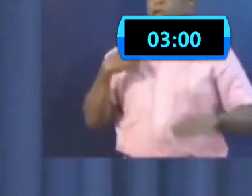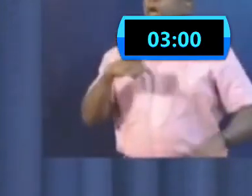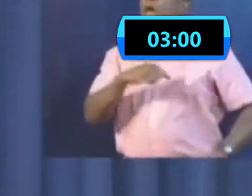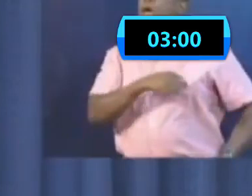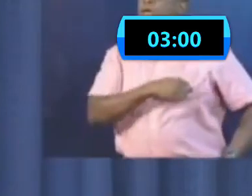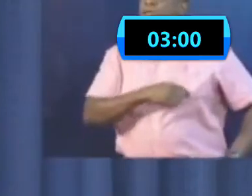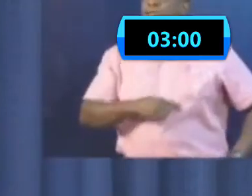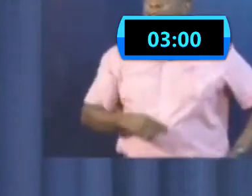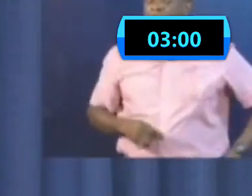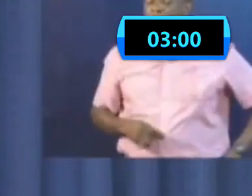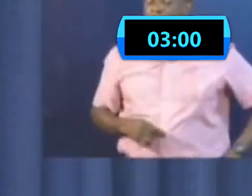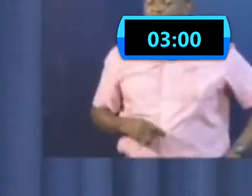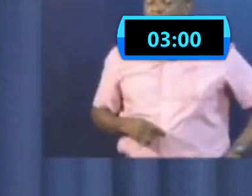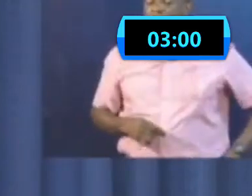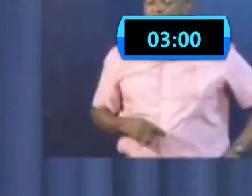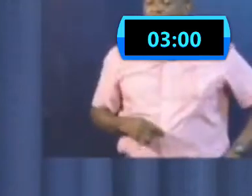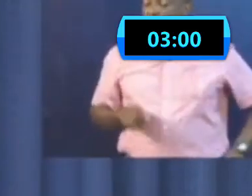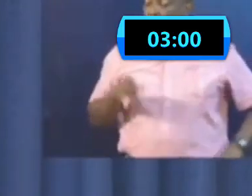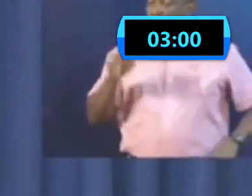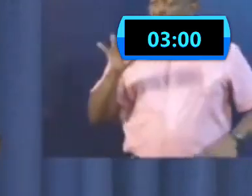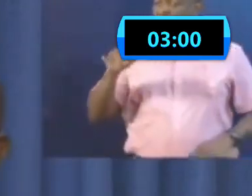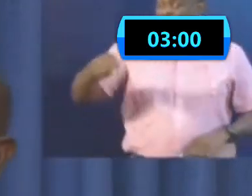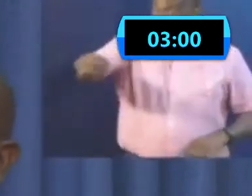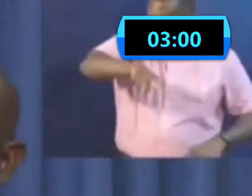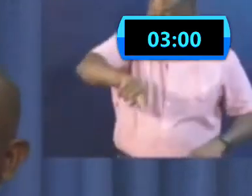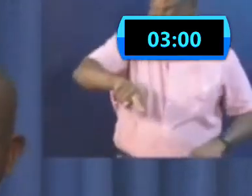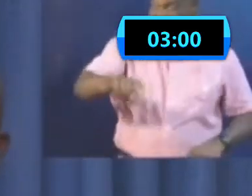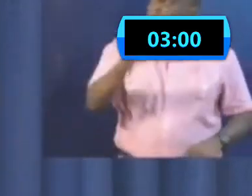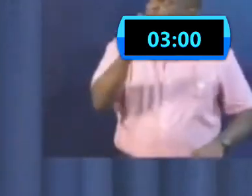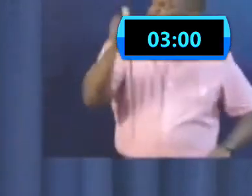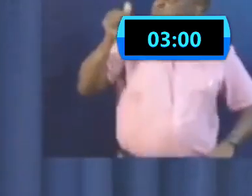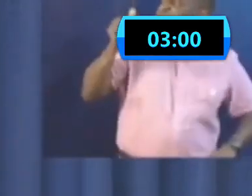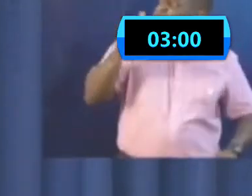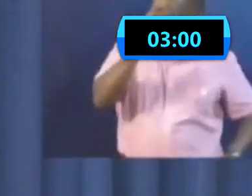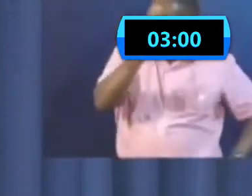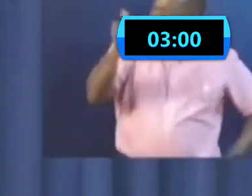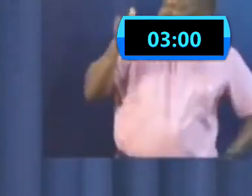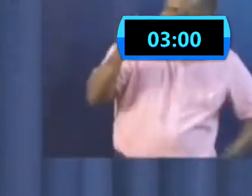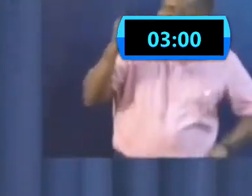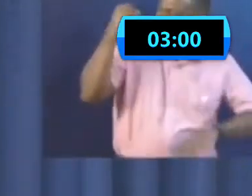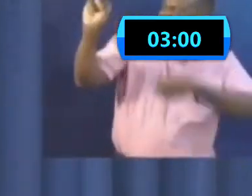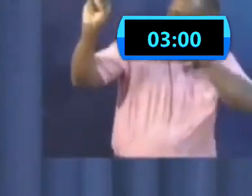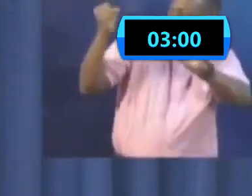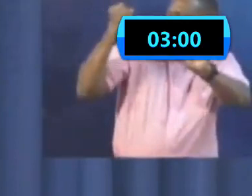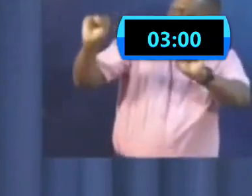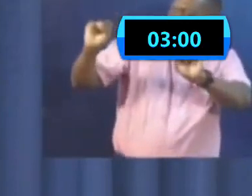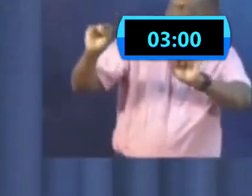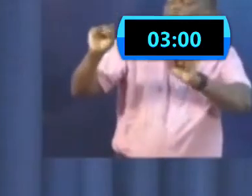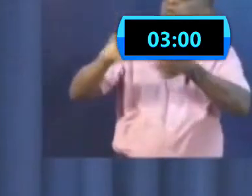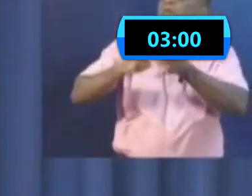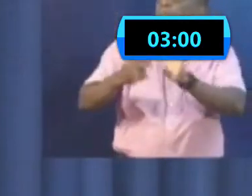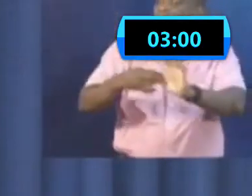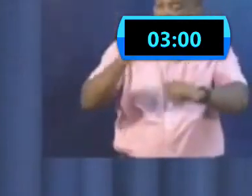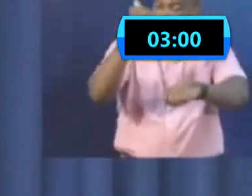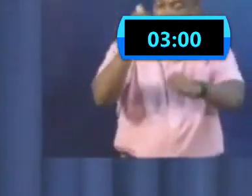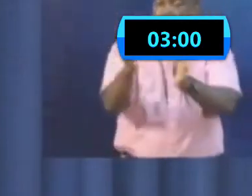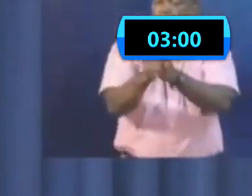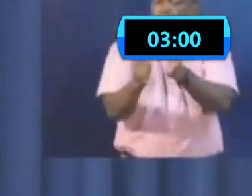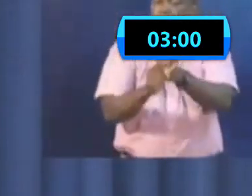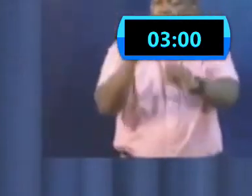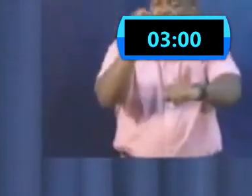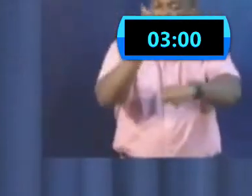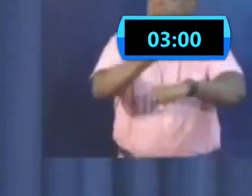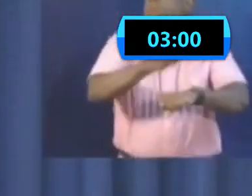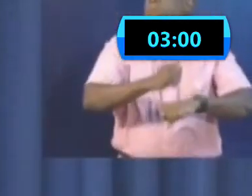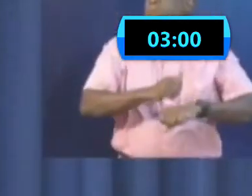such that you will now protect the rest of the population from your irresponsible conduct, which is, this country is